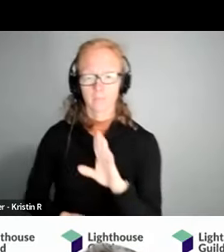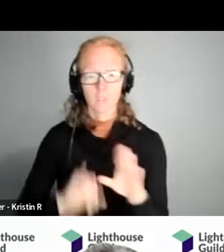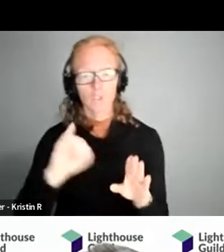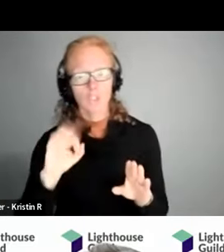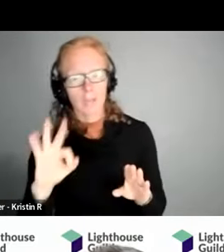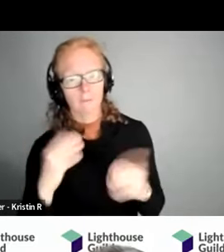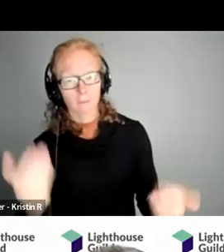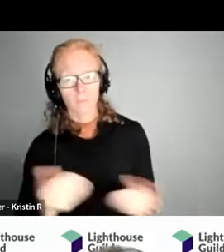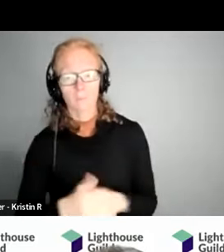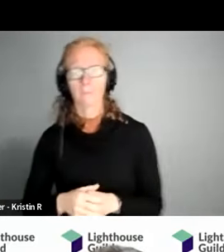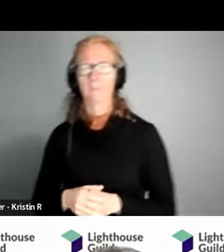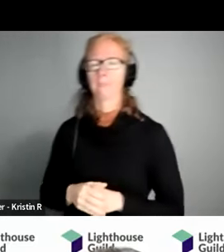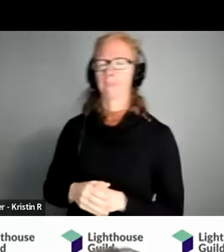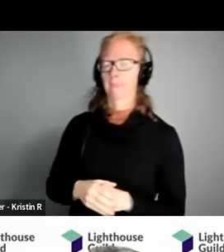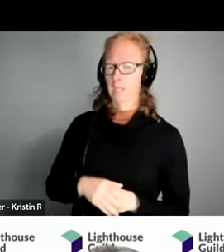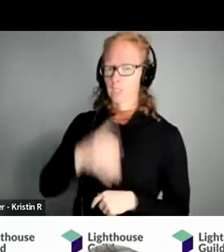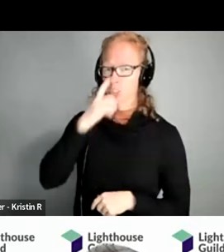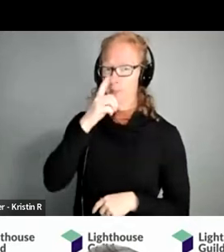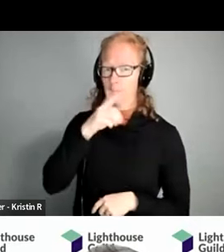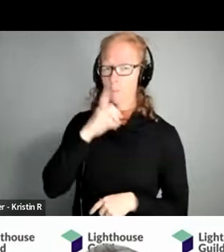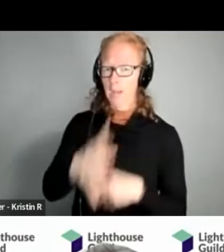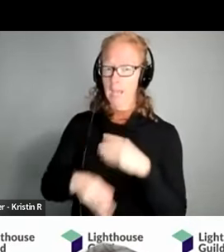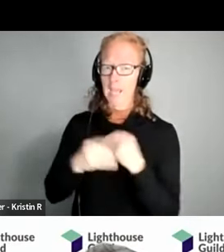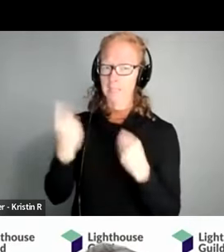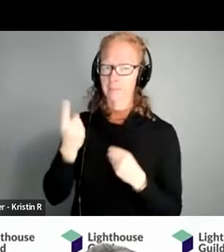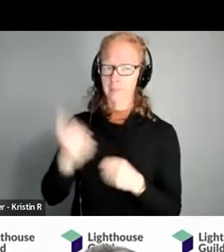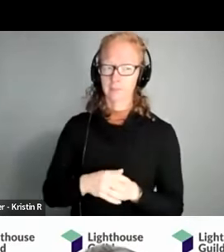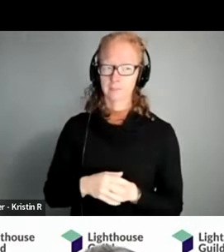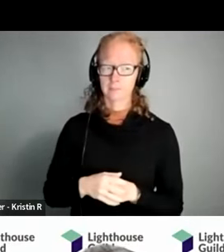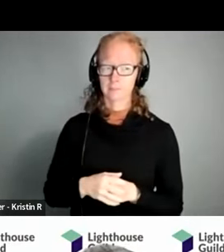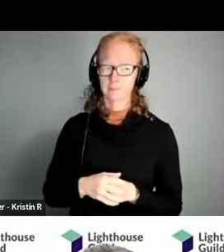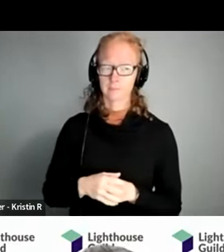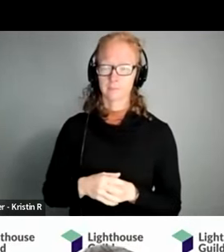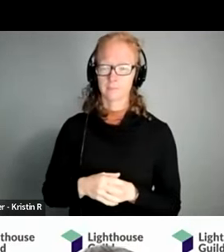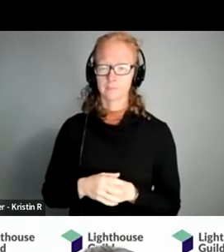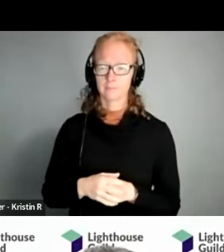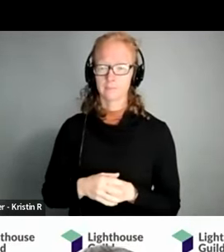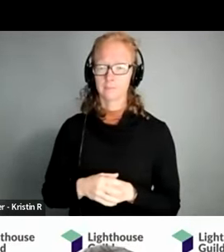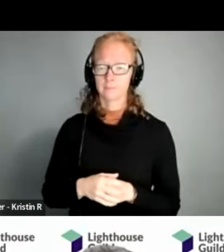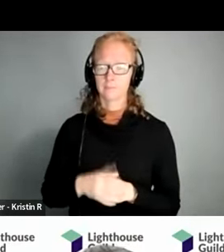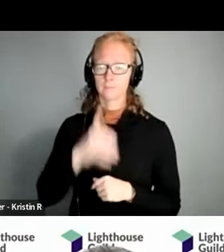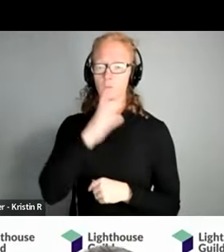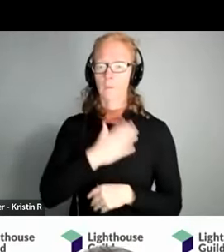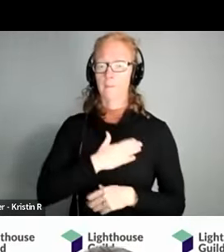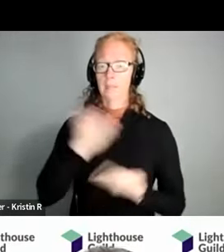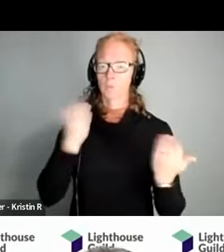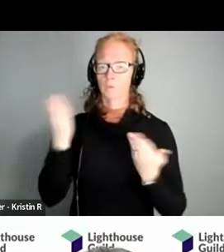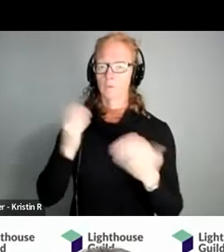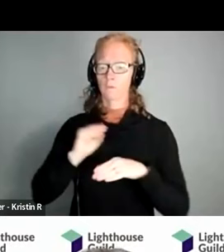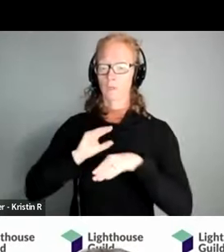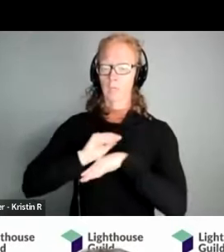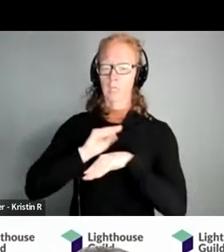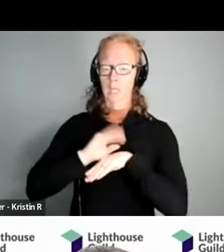go ahead please senator krueger if i can just add to the to this discussion uh in my services for counseling or